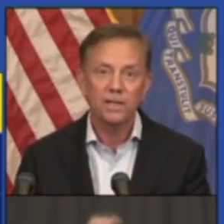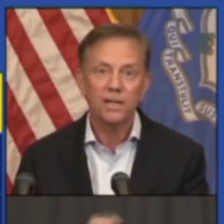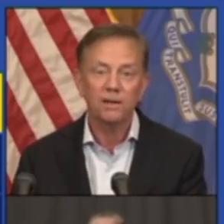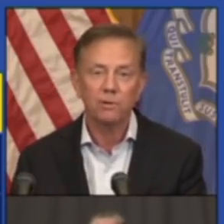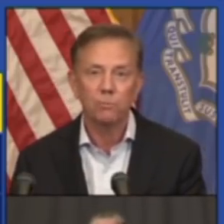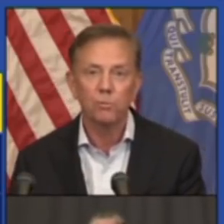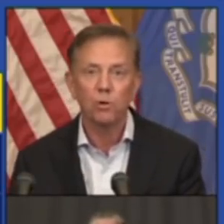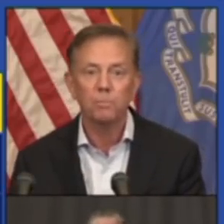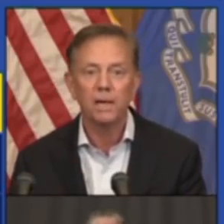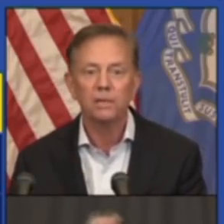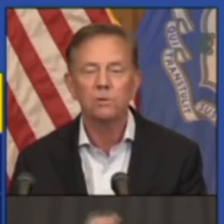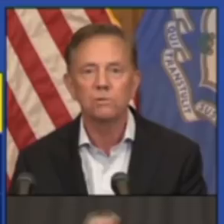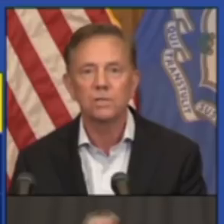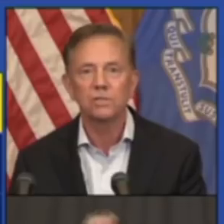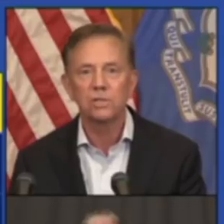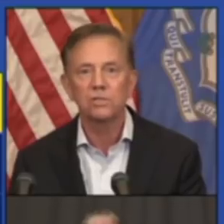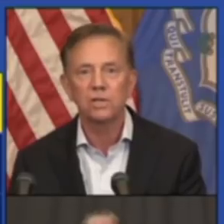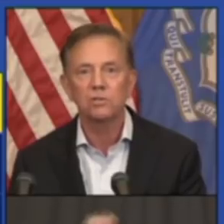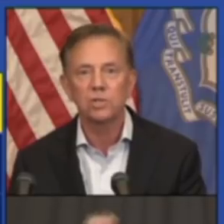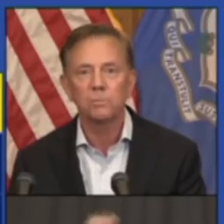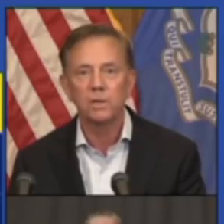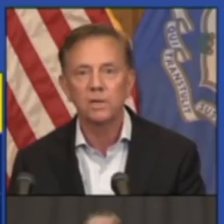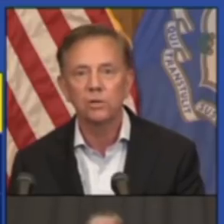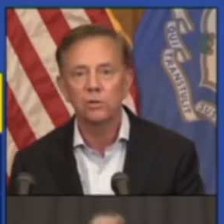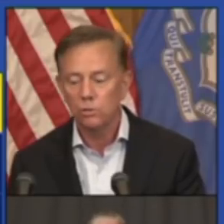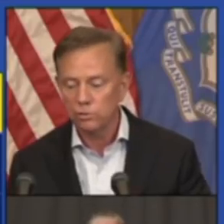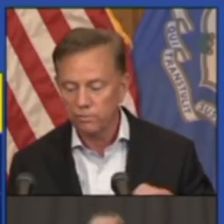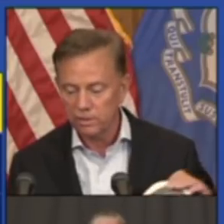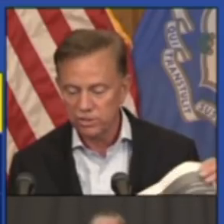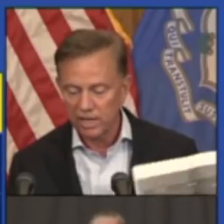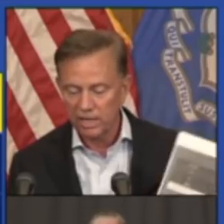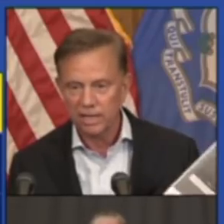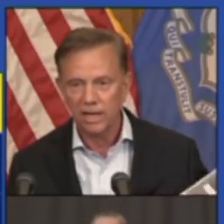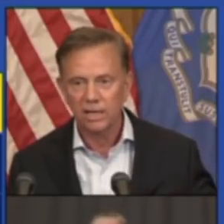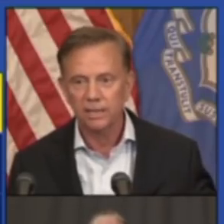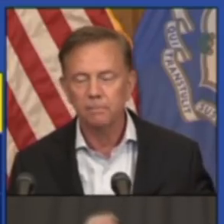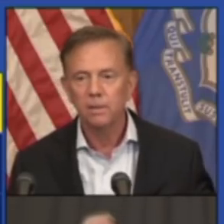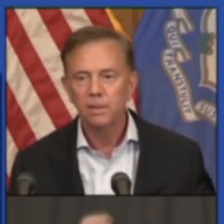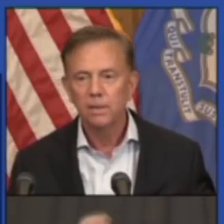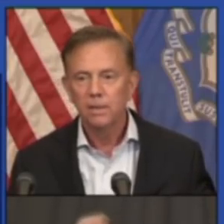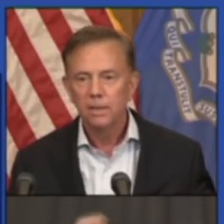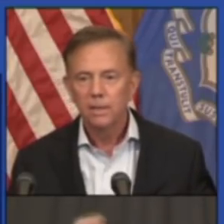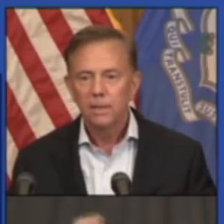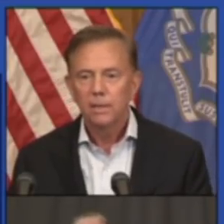hoping I didn't have to report bad news and this continues to be good news for the state of Connecticut.